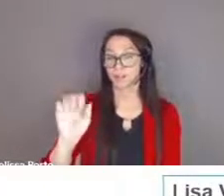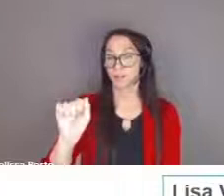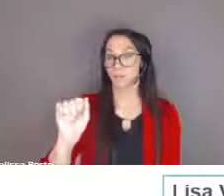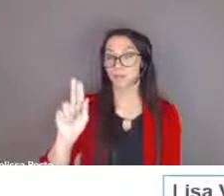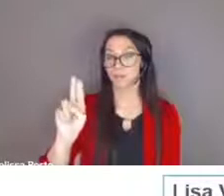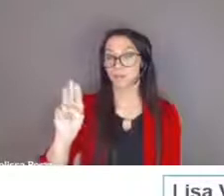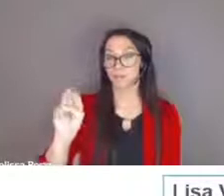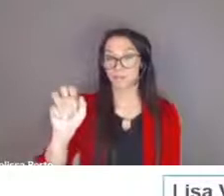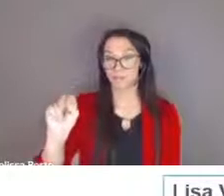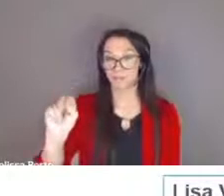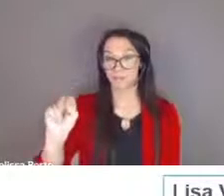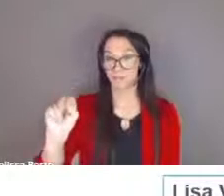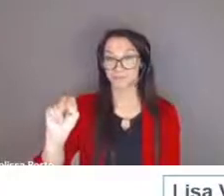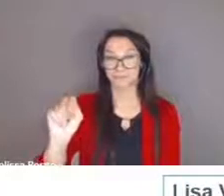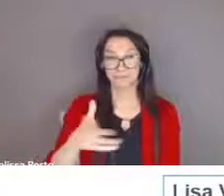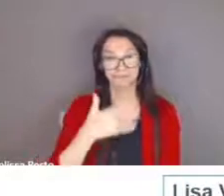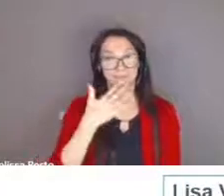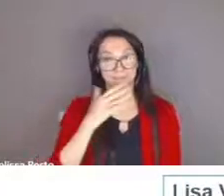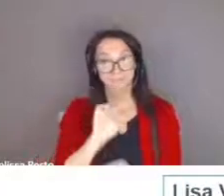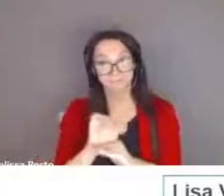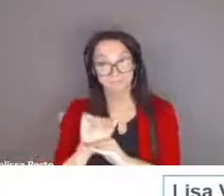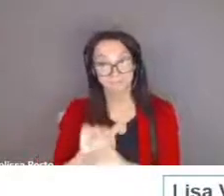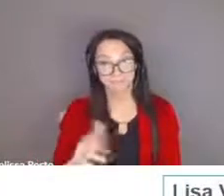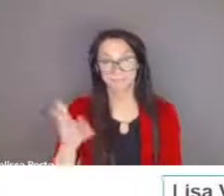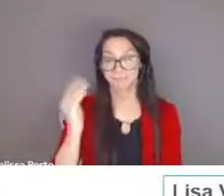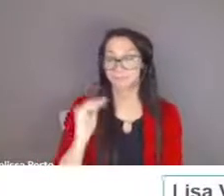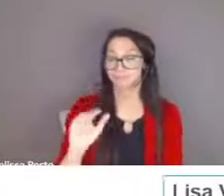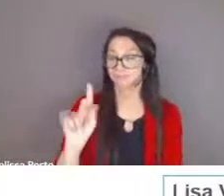good evening karen mccarthy